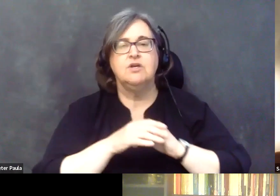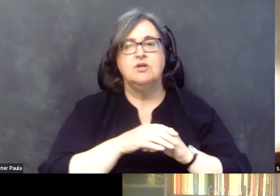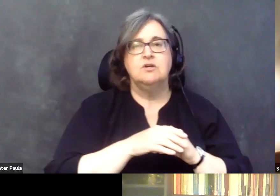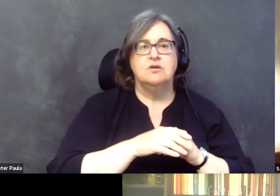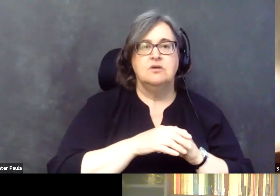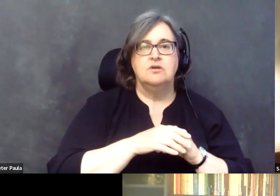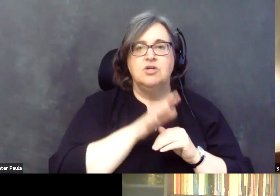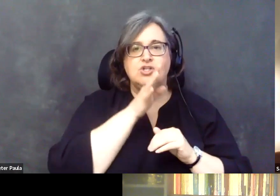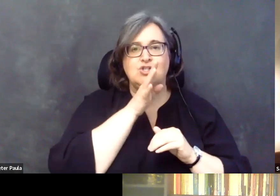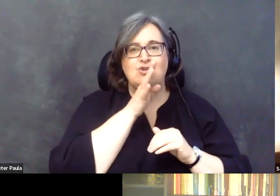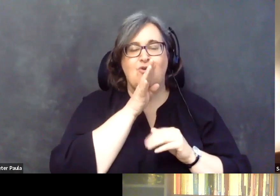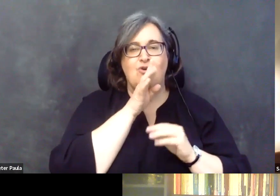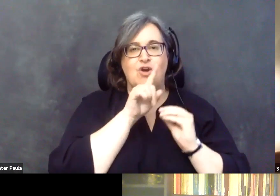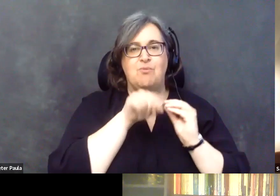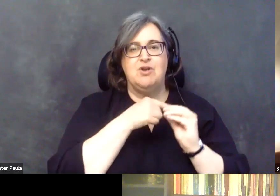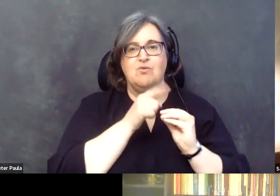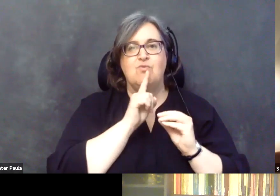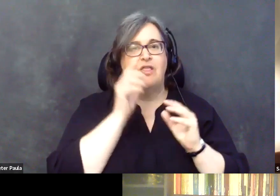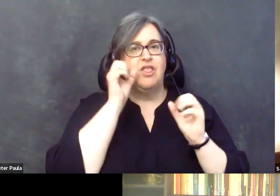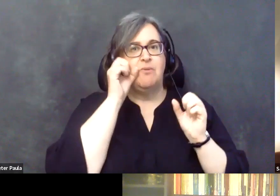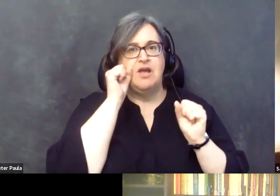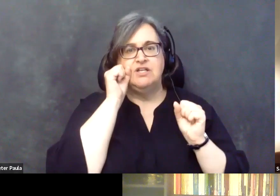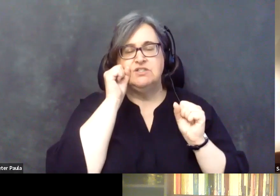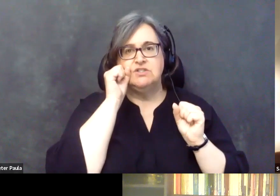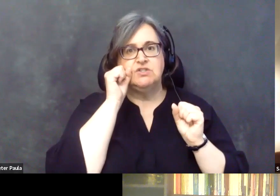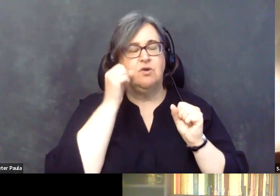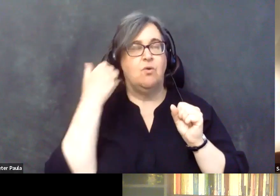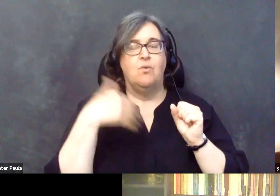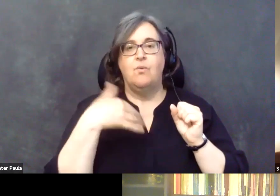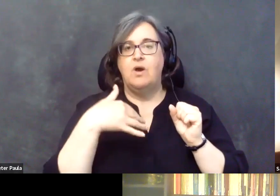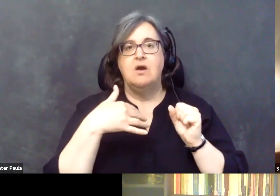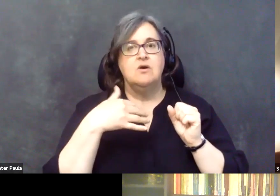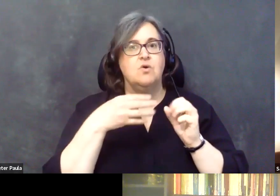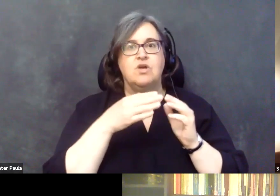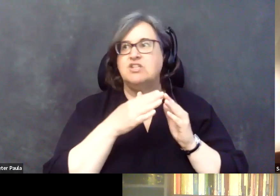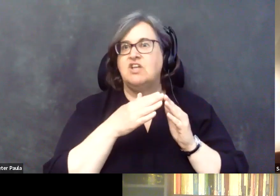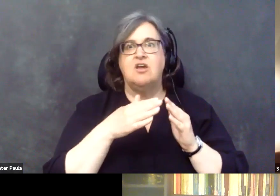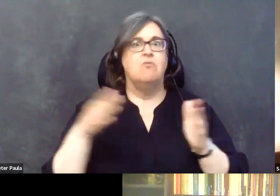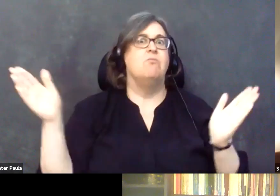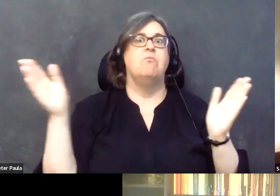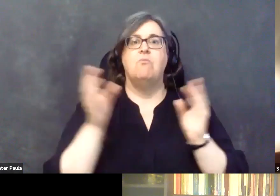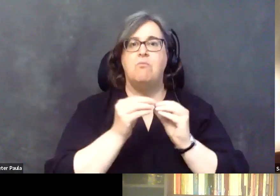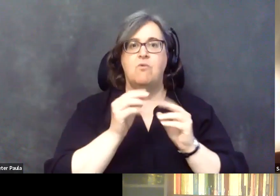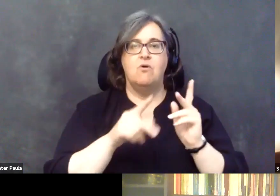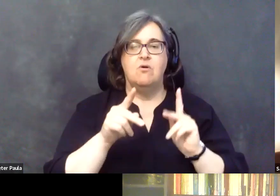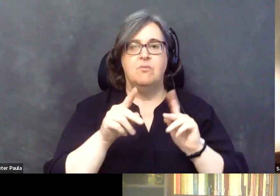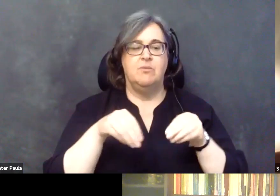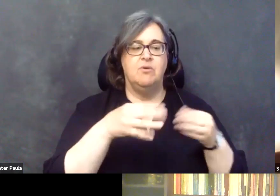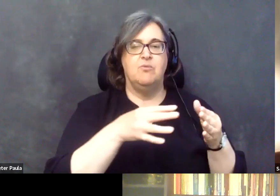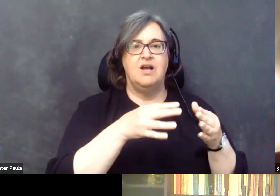I mean, so you're talking about the really amazing scale and efficiency that this provides the healthcare provider.